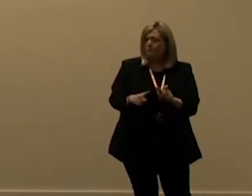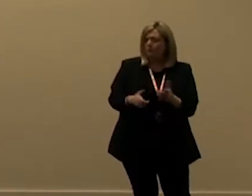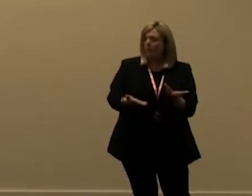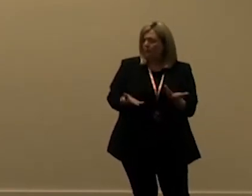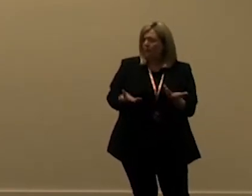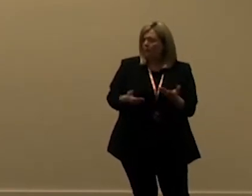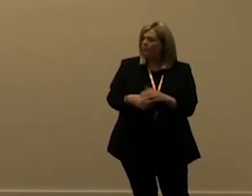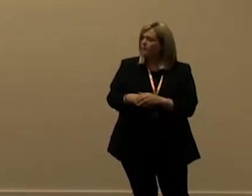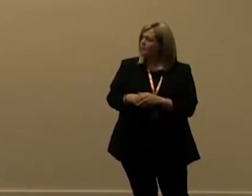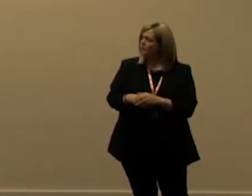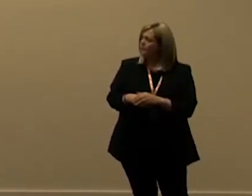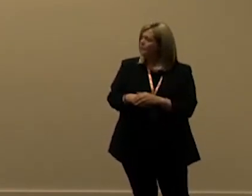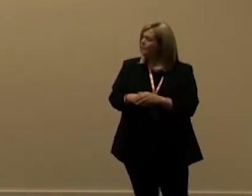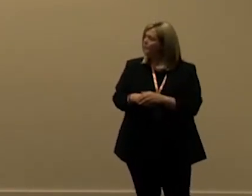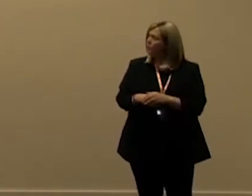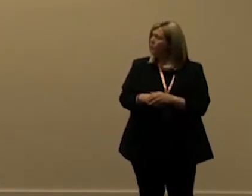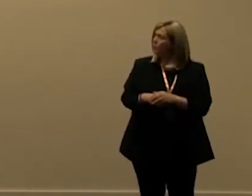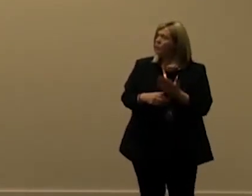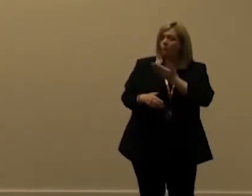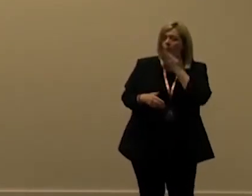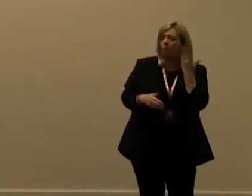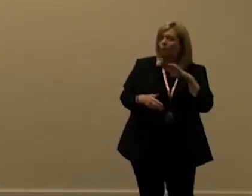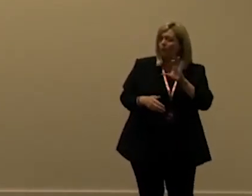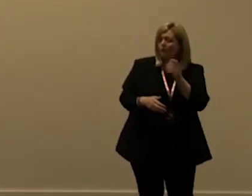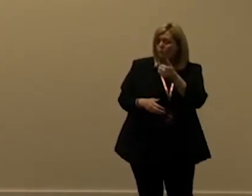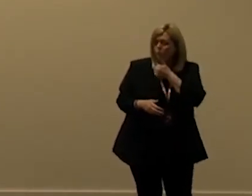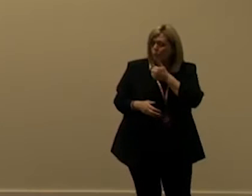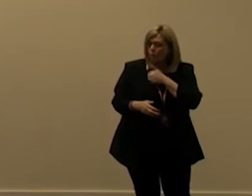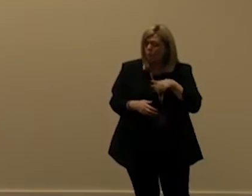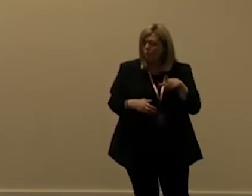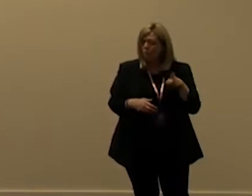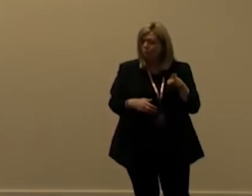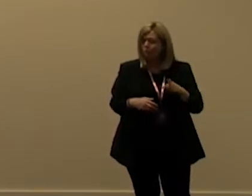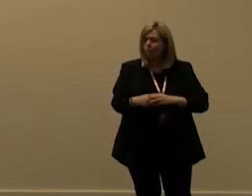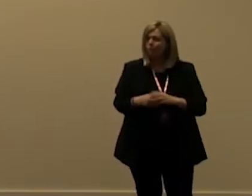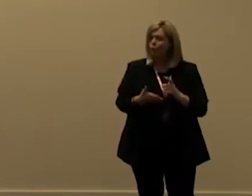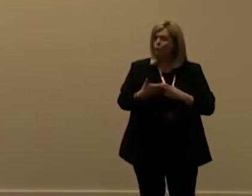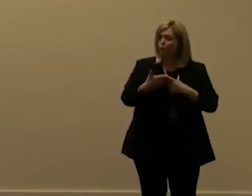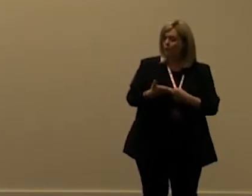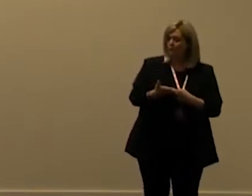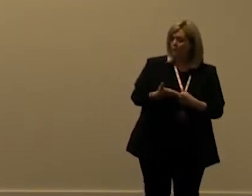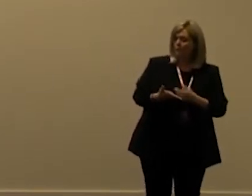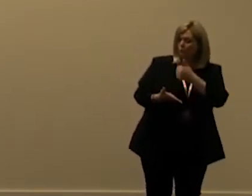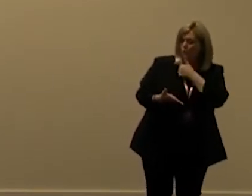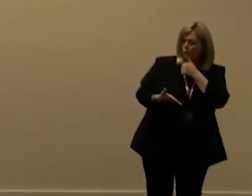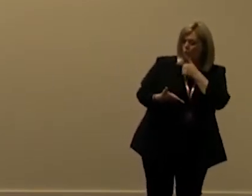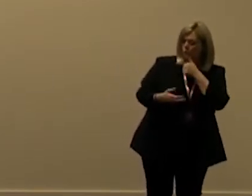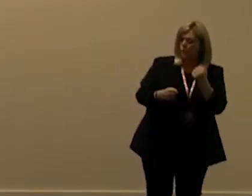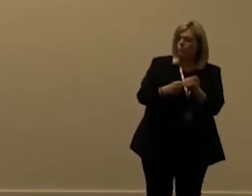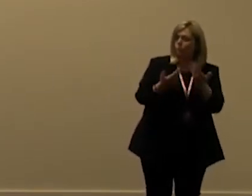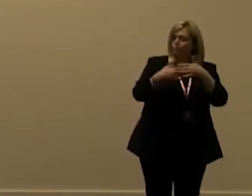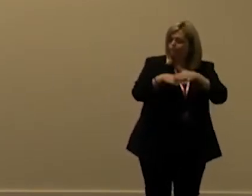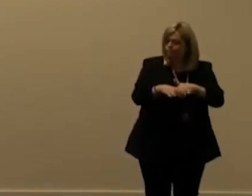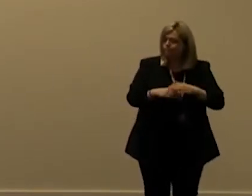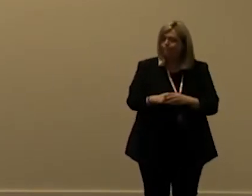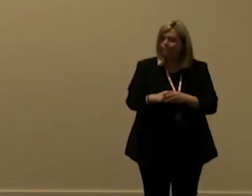so what are non-licensed users non-licensed users are what we what's typically recommended to be used when doing integrations